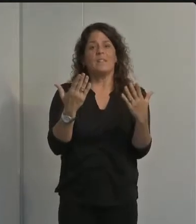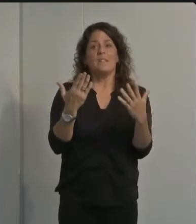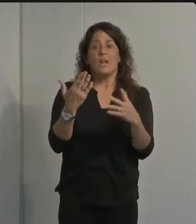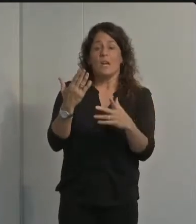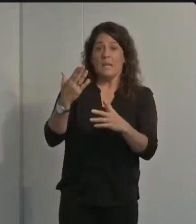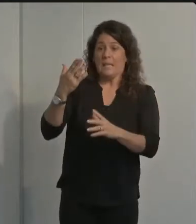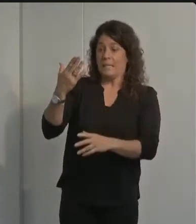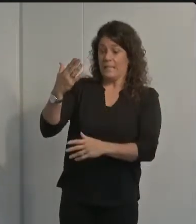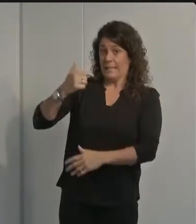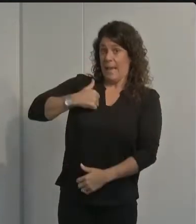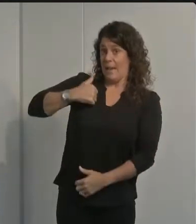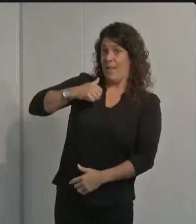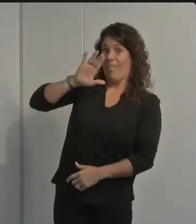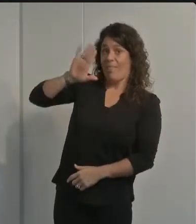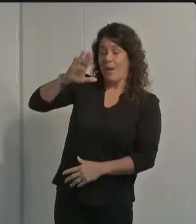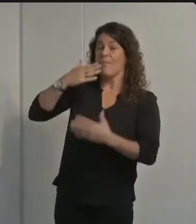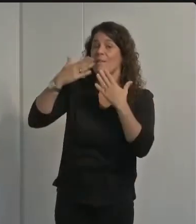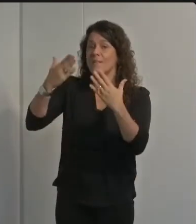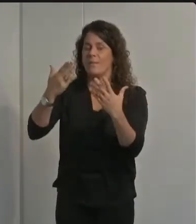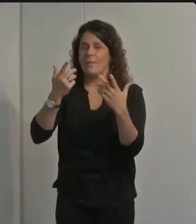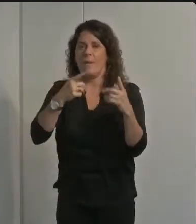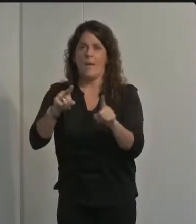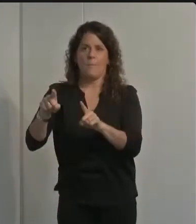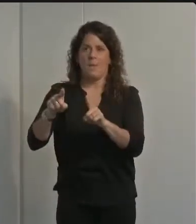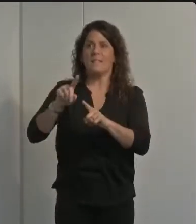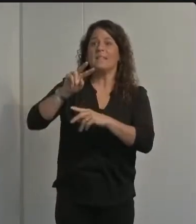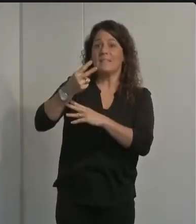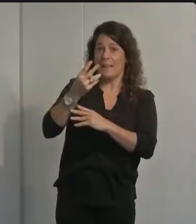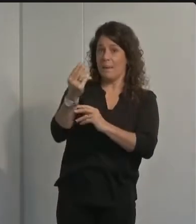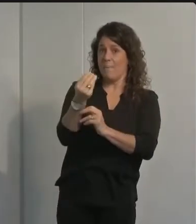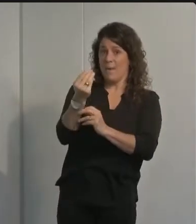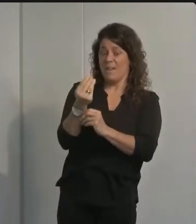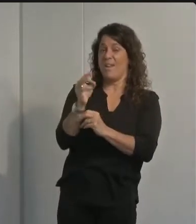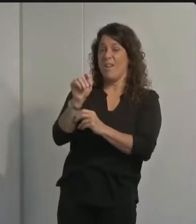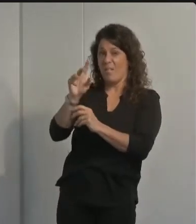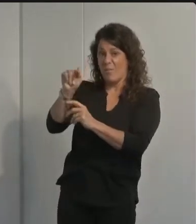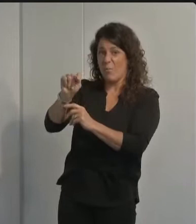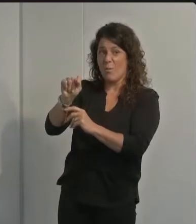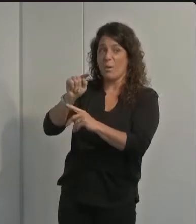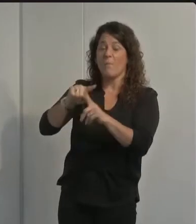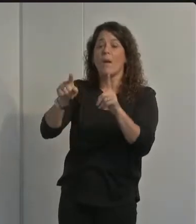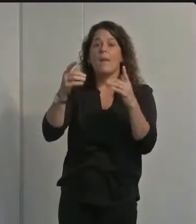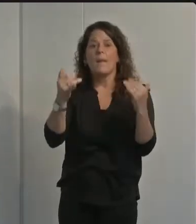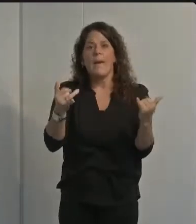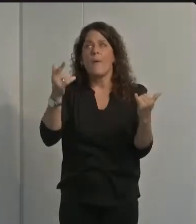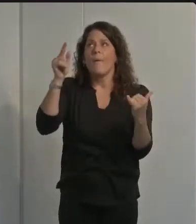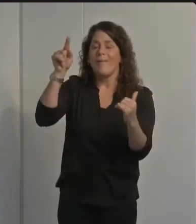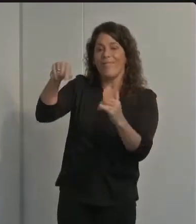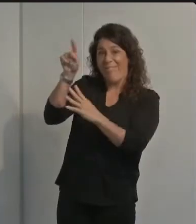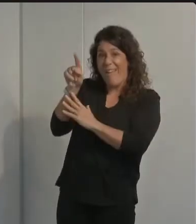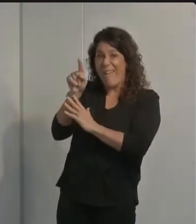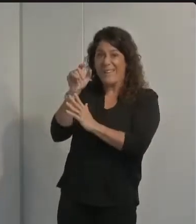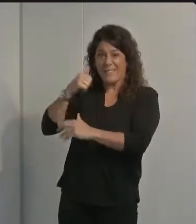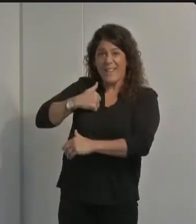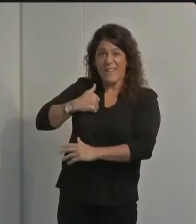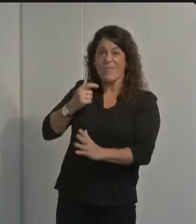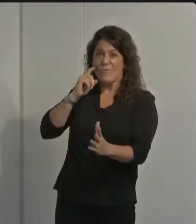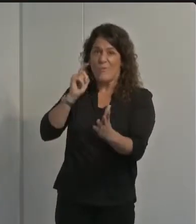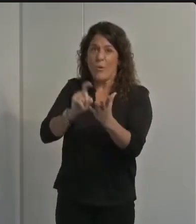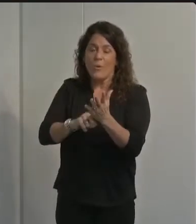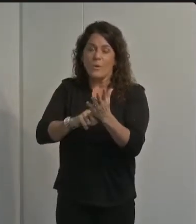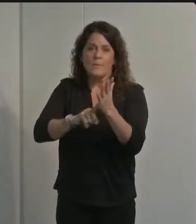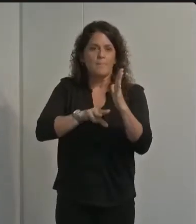second monday of october unfortunately canadian health officials are now seeing a significant spike in coronavirus